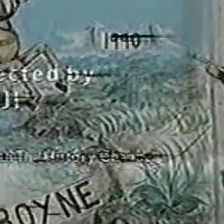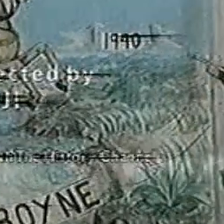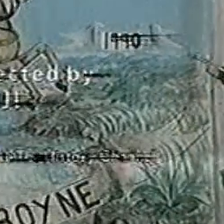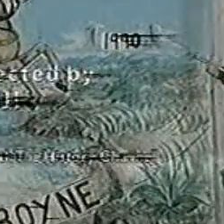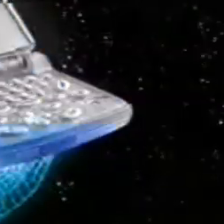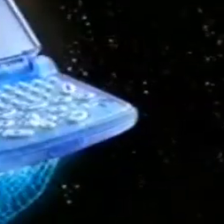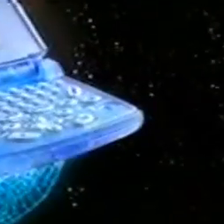But...